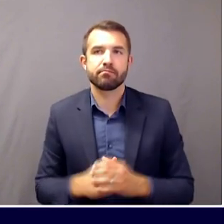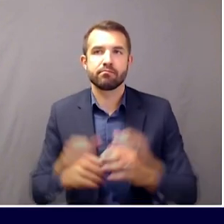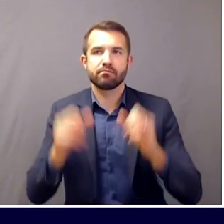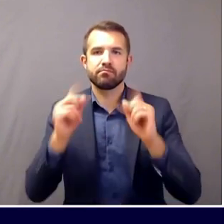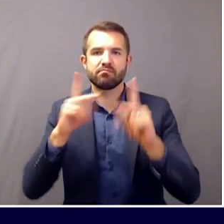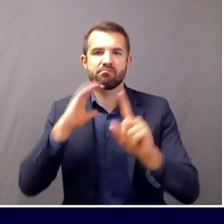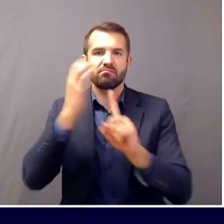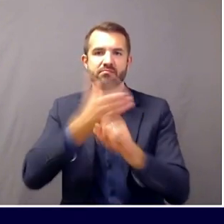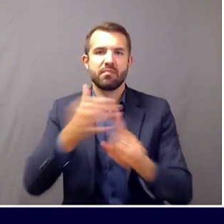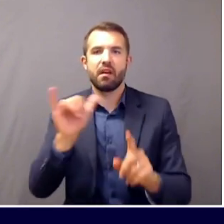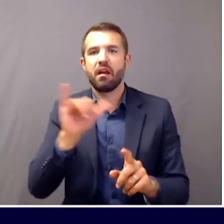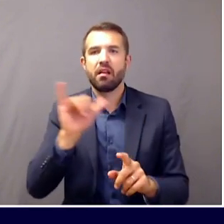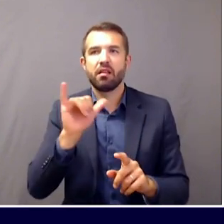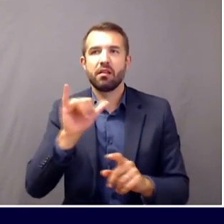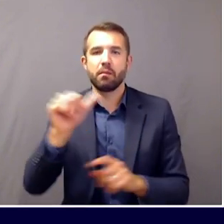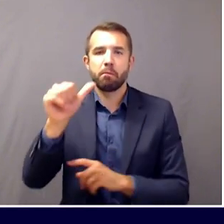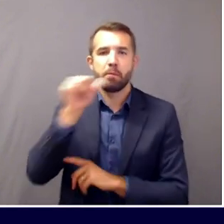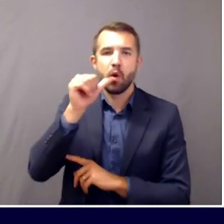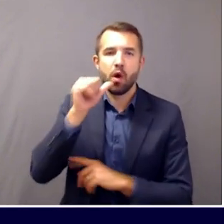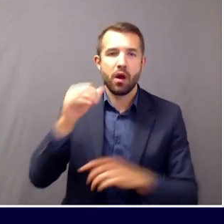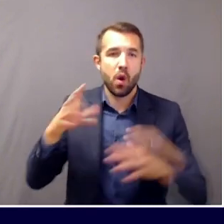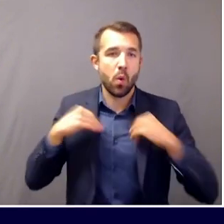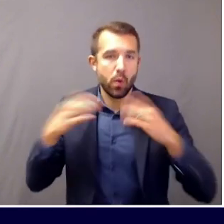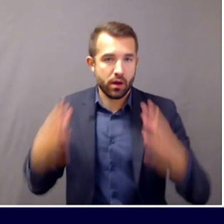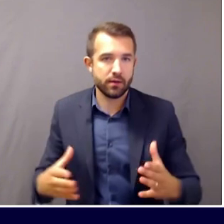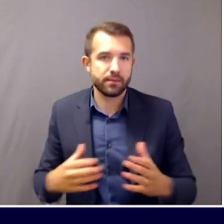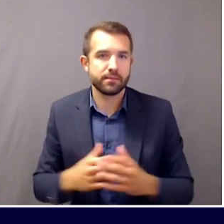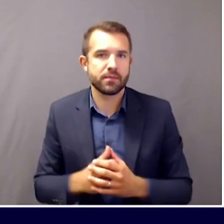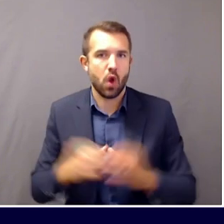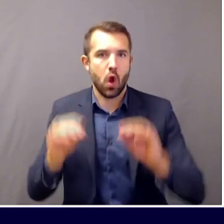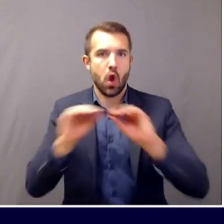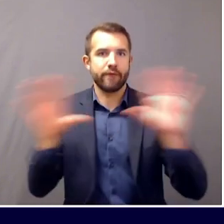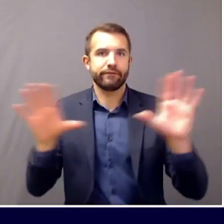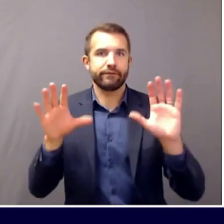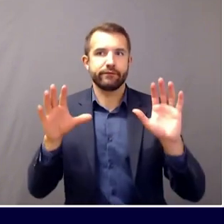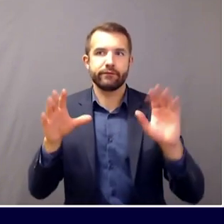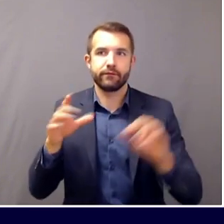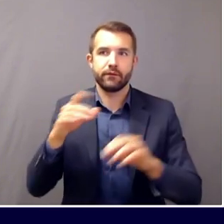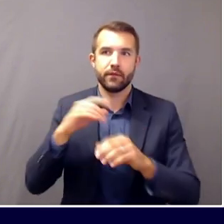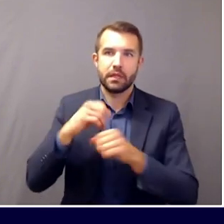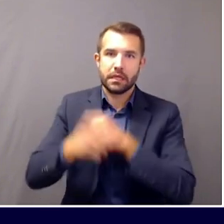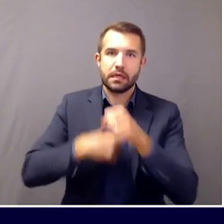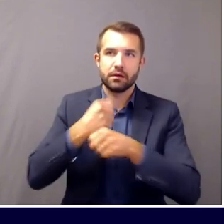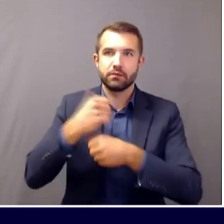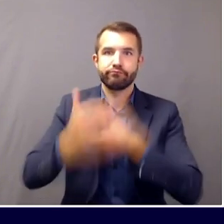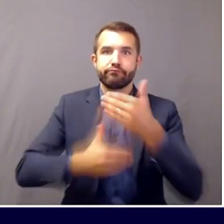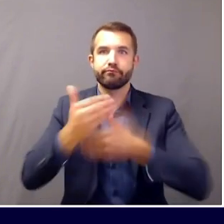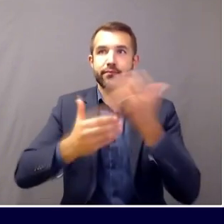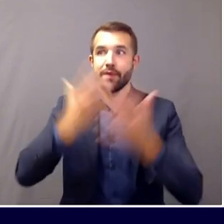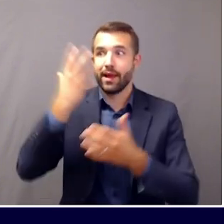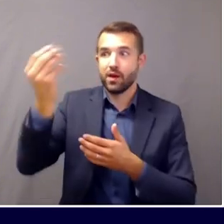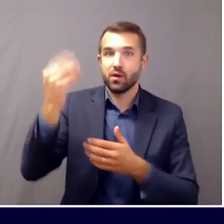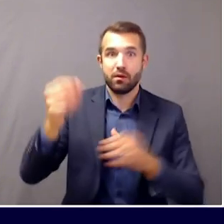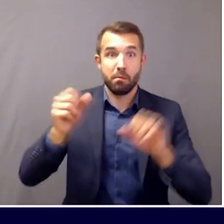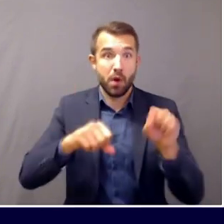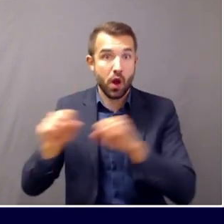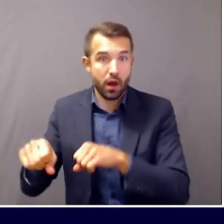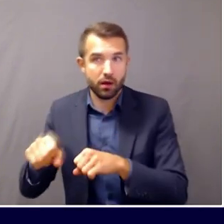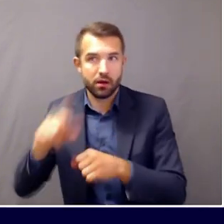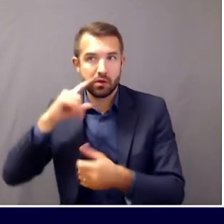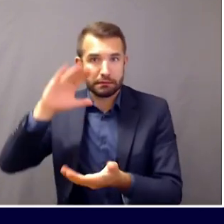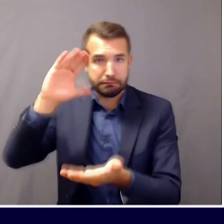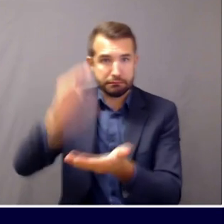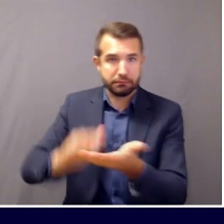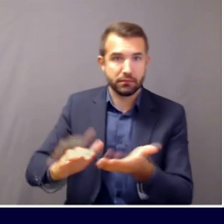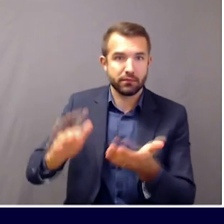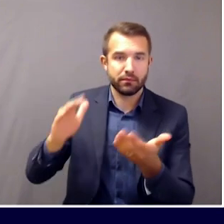changes here, outdoor service will become more limited. But from a bar owner perspective, is it fair for them to assume that they may not be able to do indoor service until